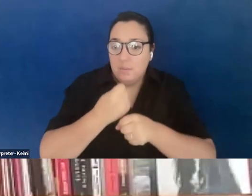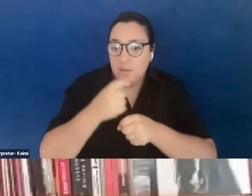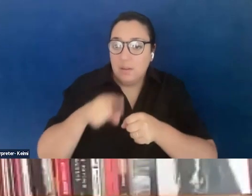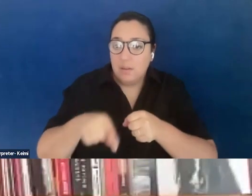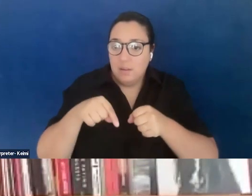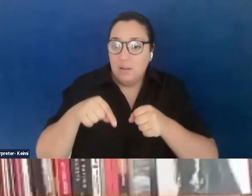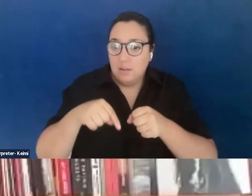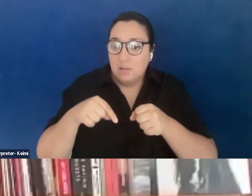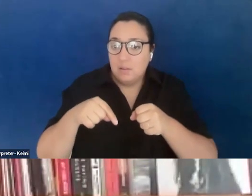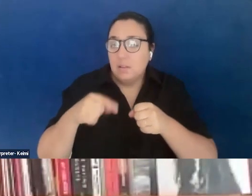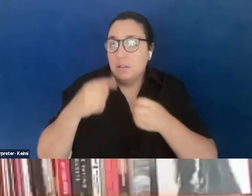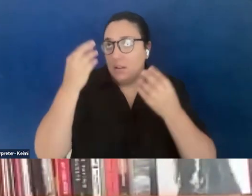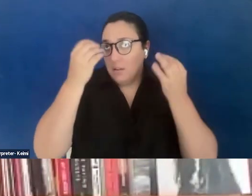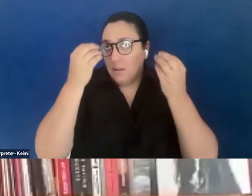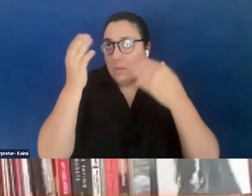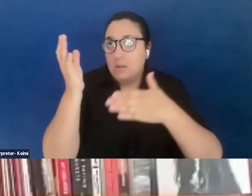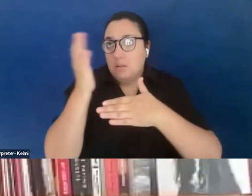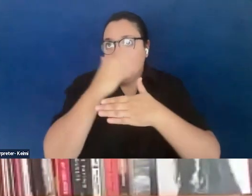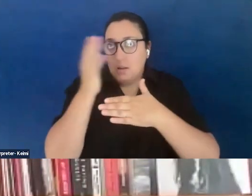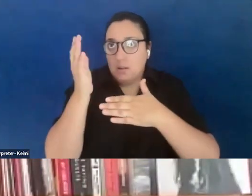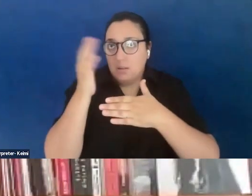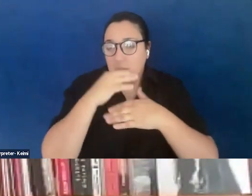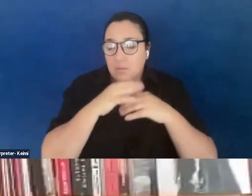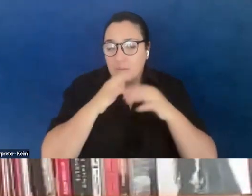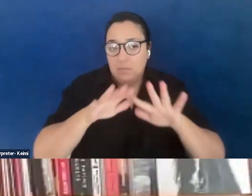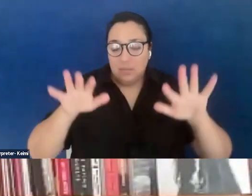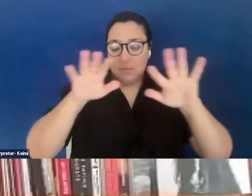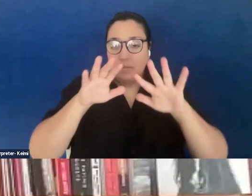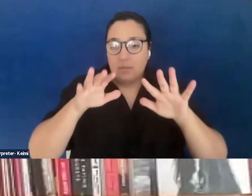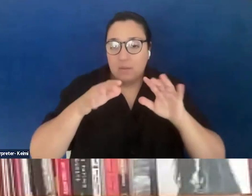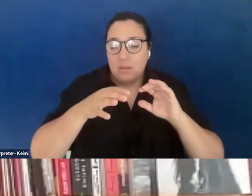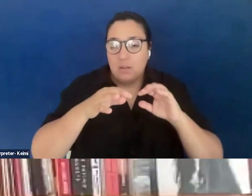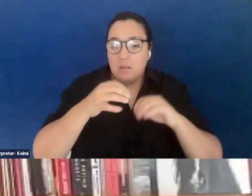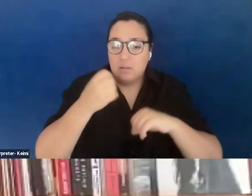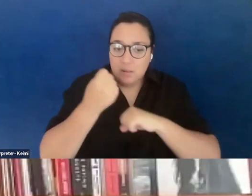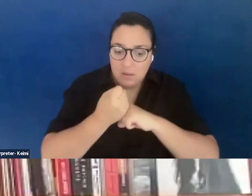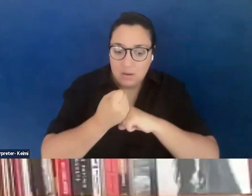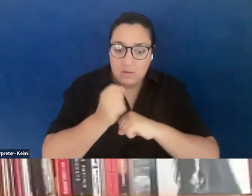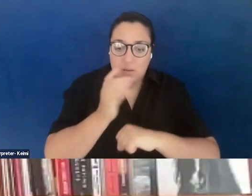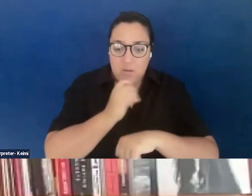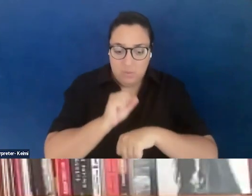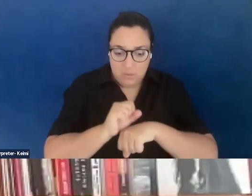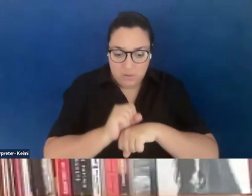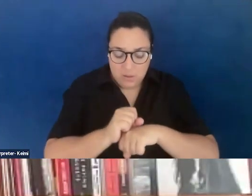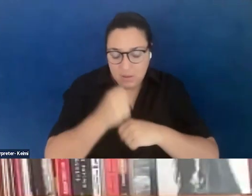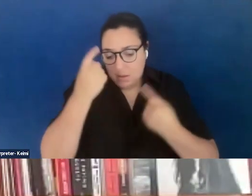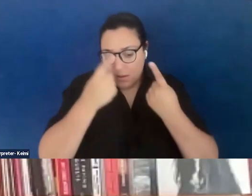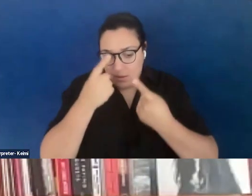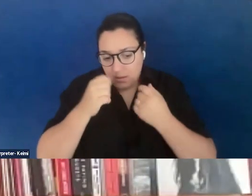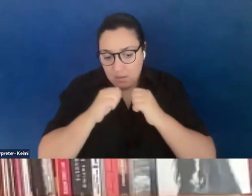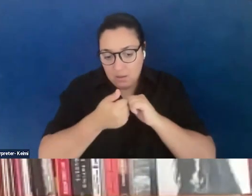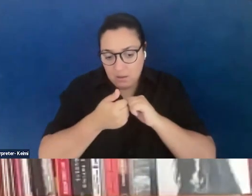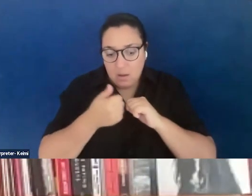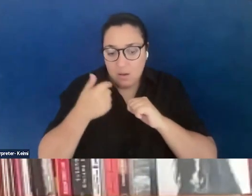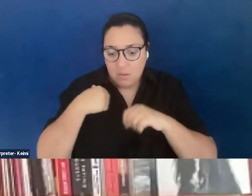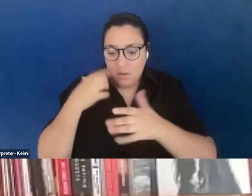think about diaspora, right? And solidarities in our own work and thinking about how we use philanthropic dollars. So